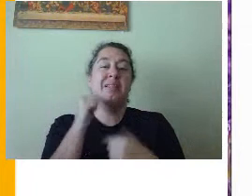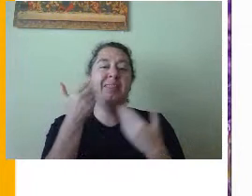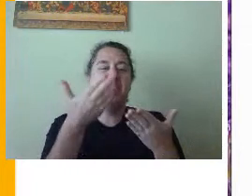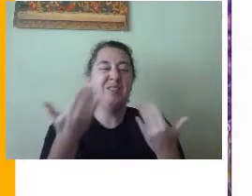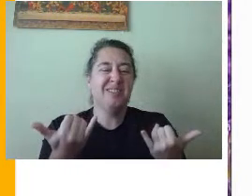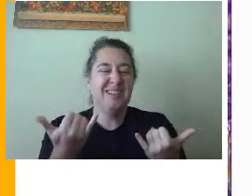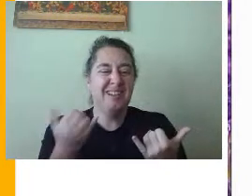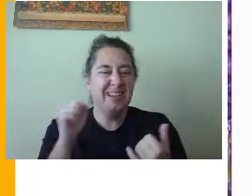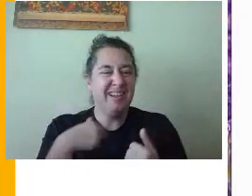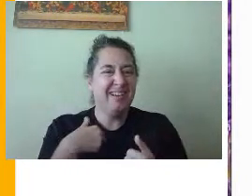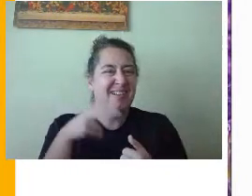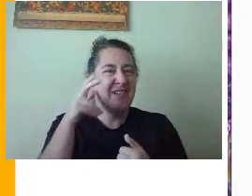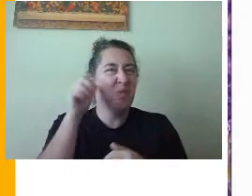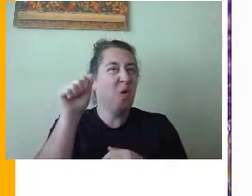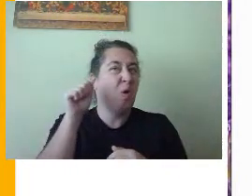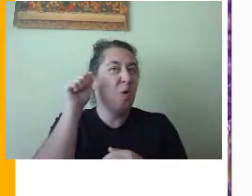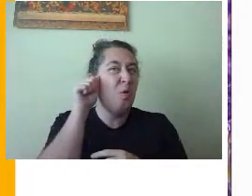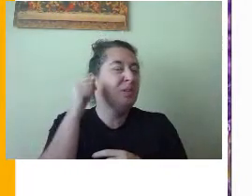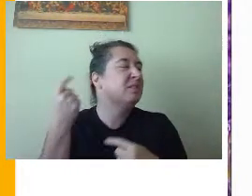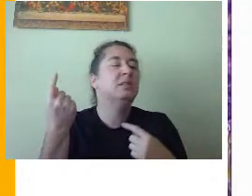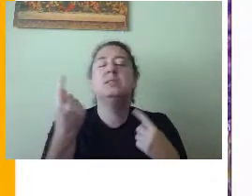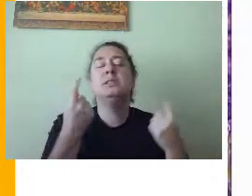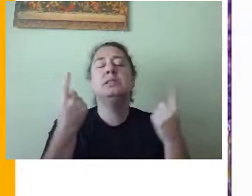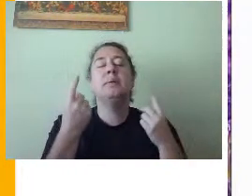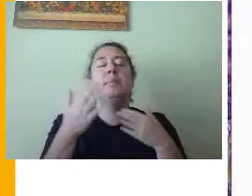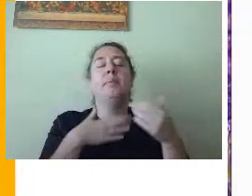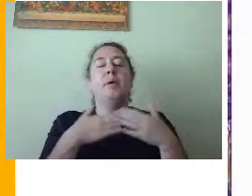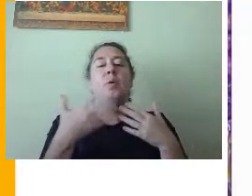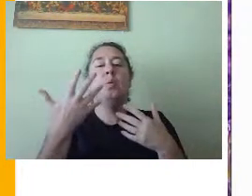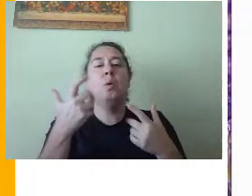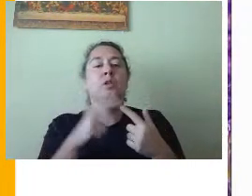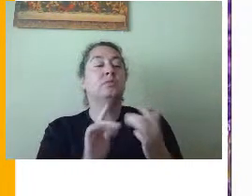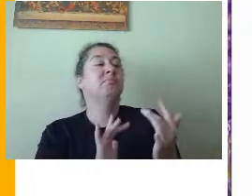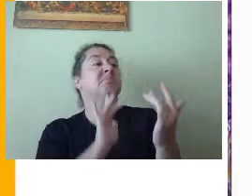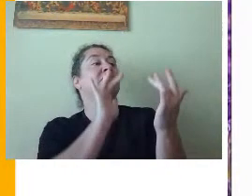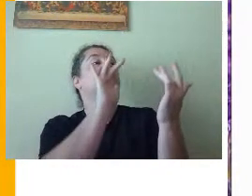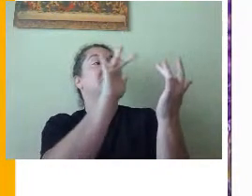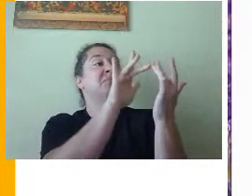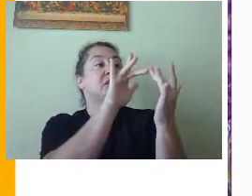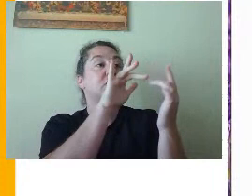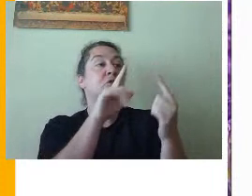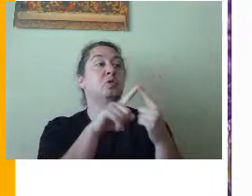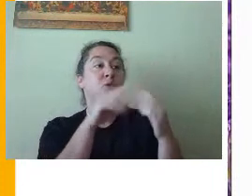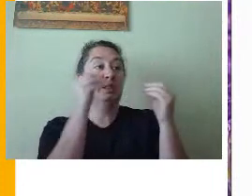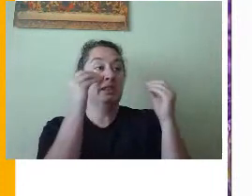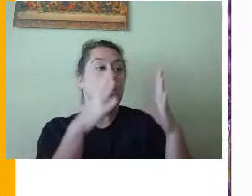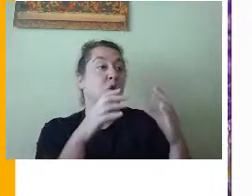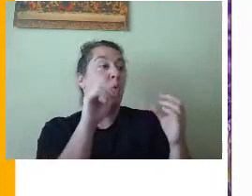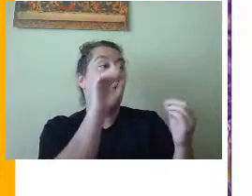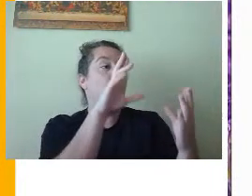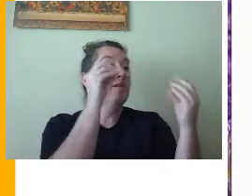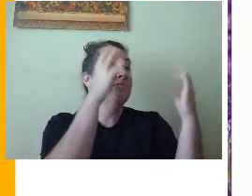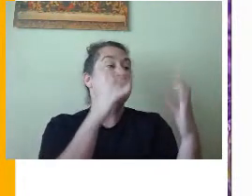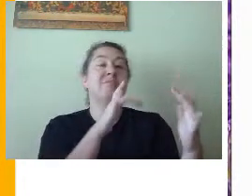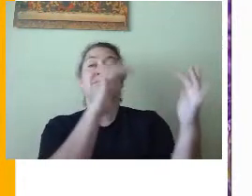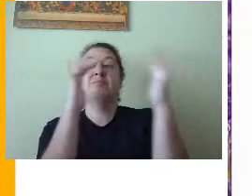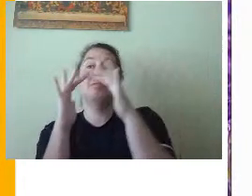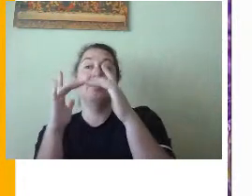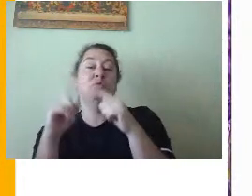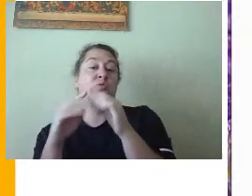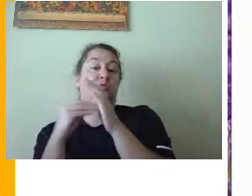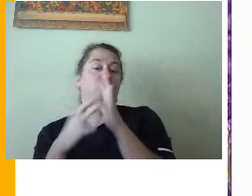Can I hear an audio from it? Anything where you want to reach out to your students or to your teacher personally?